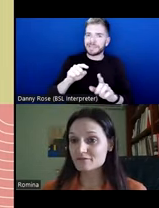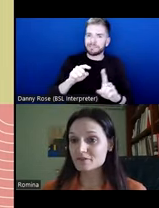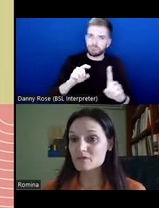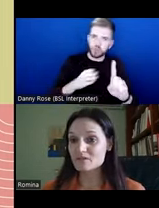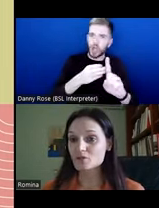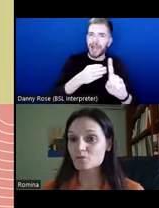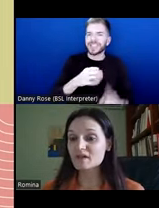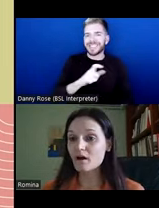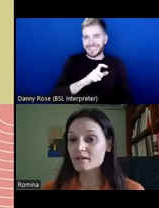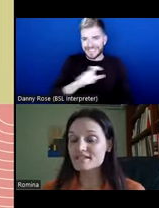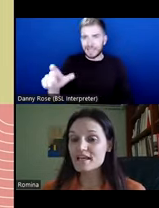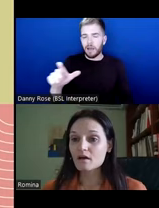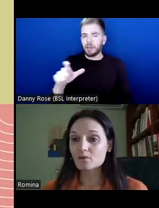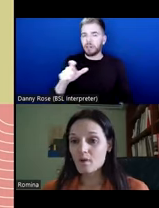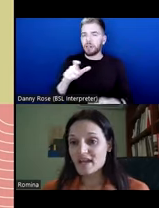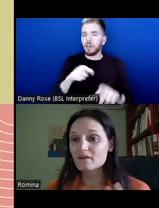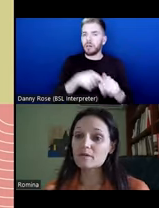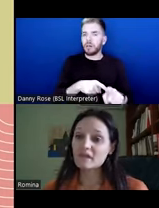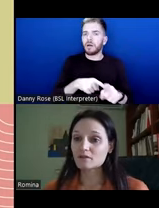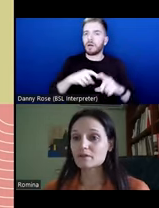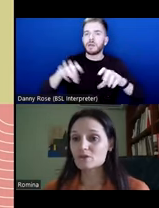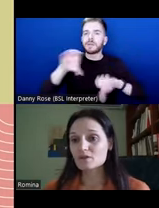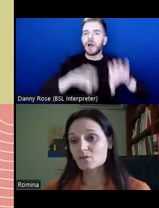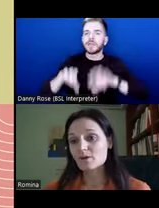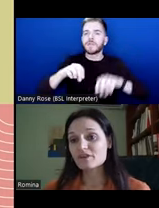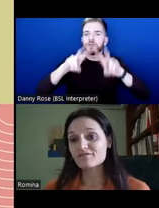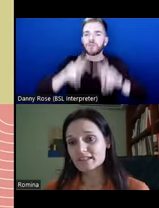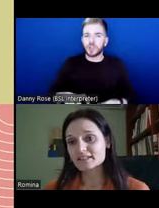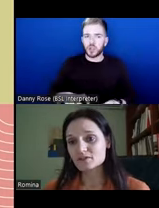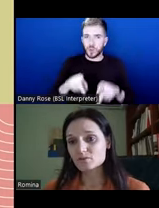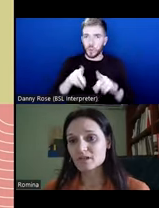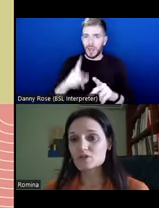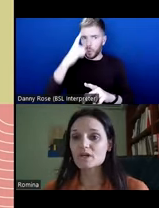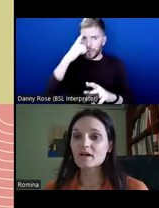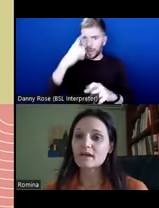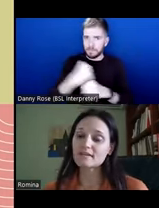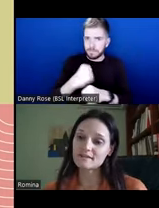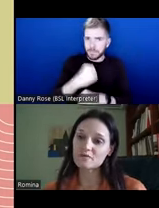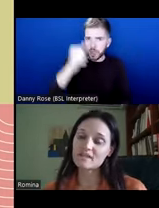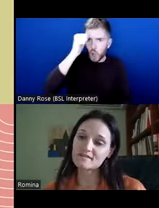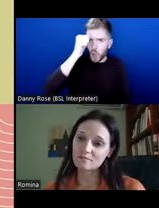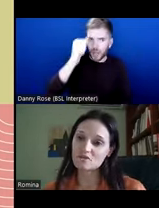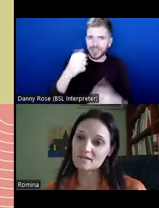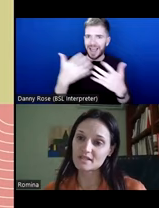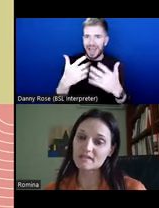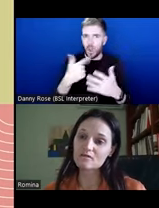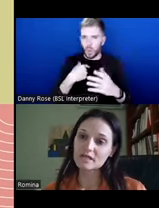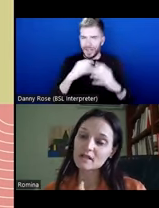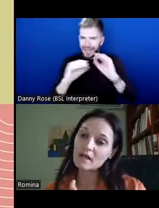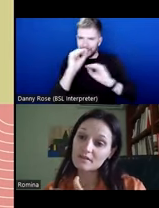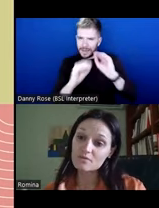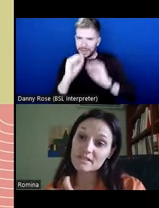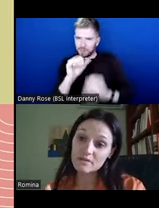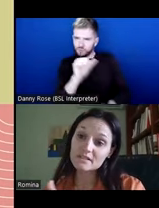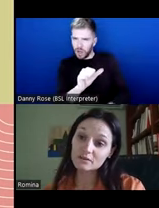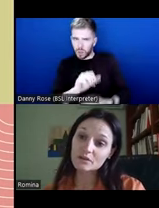much scientific research, because the way that we make knowledge, the way we validate knowledge, and some of the assumptions and theories